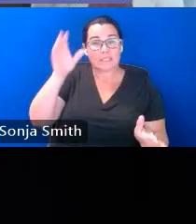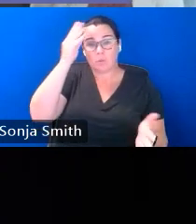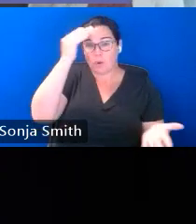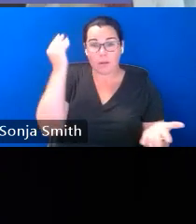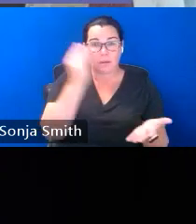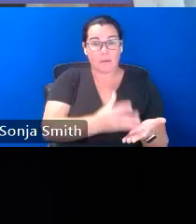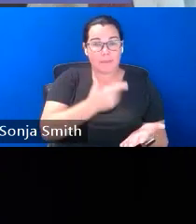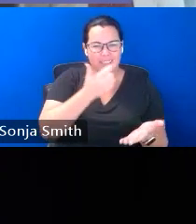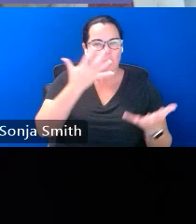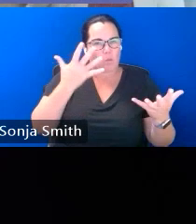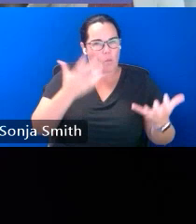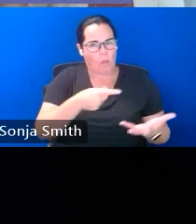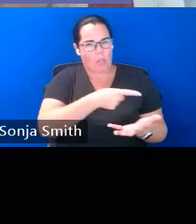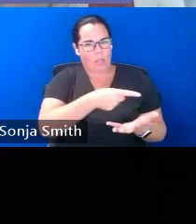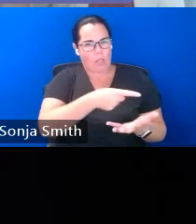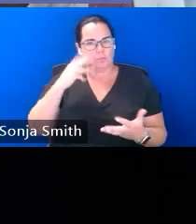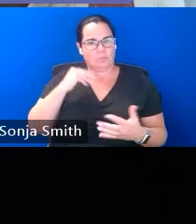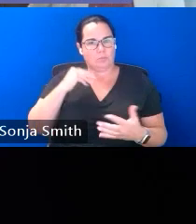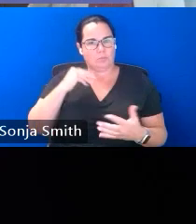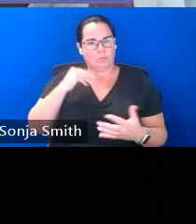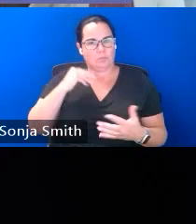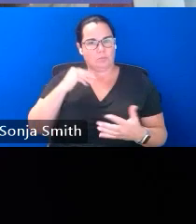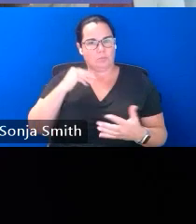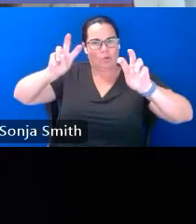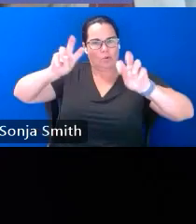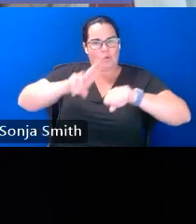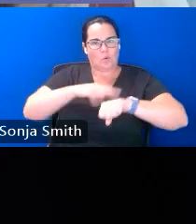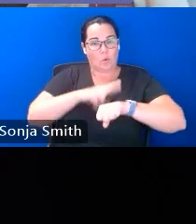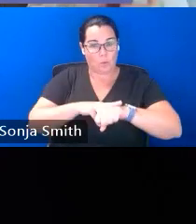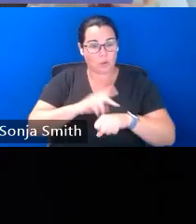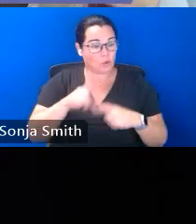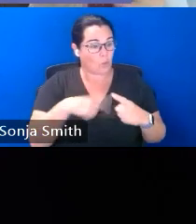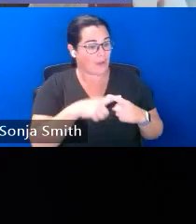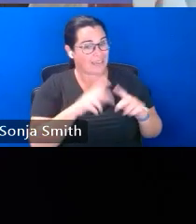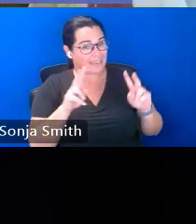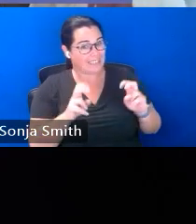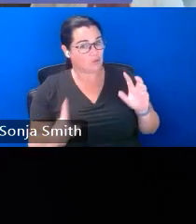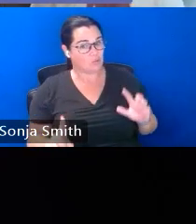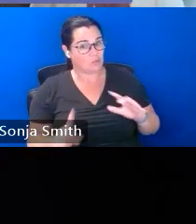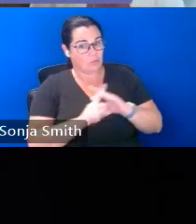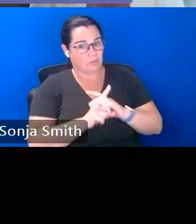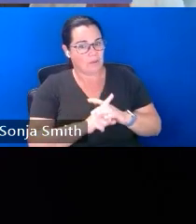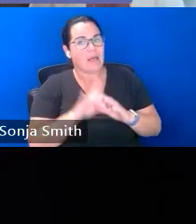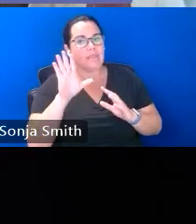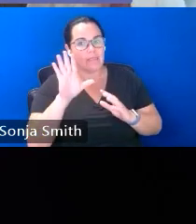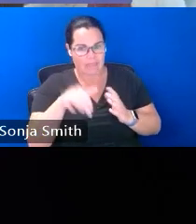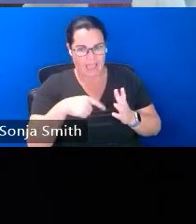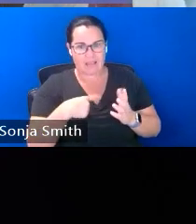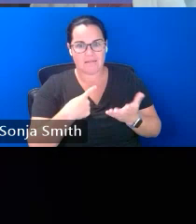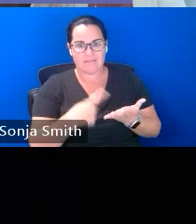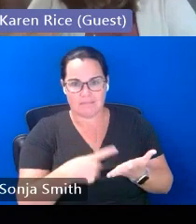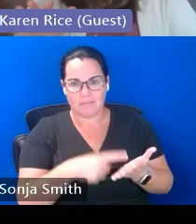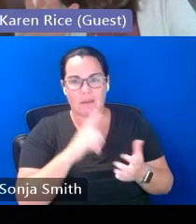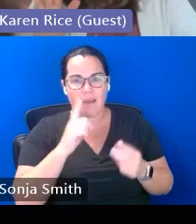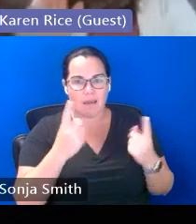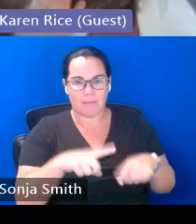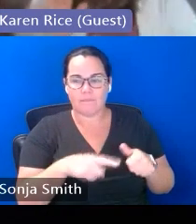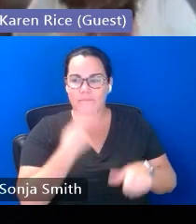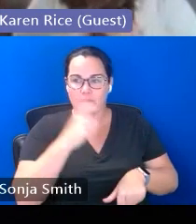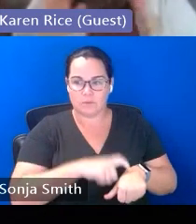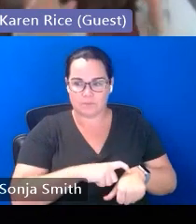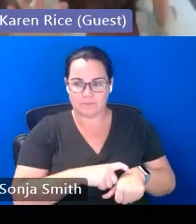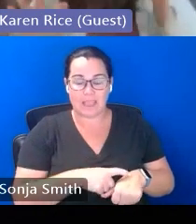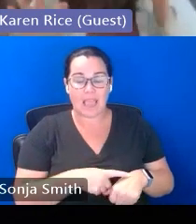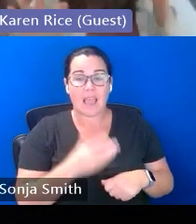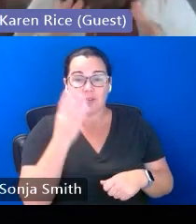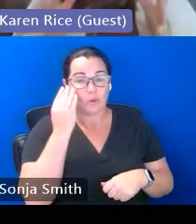experience so when some of these things came up it was that conversation was happening for the first time so i tell you that by way